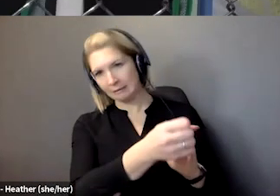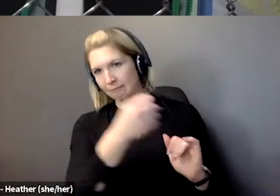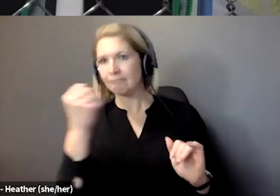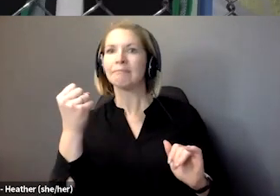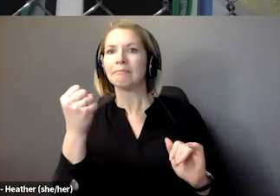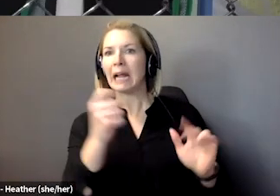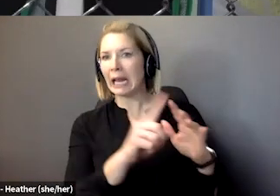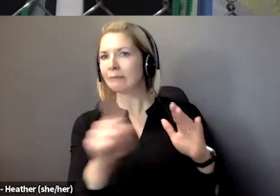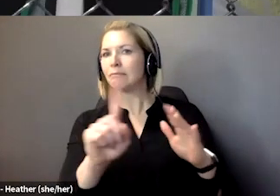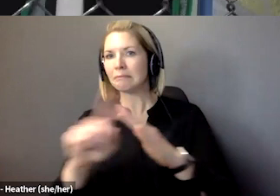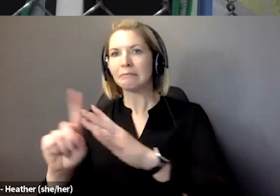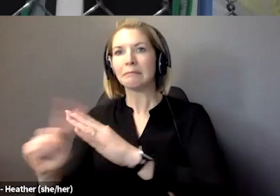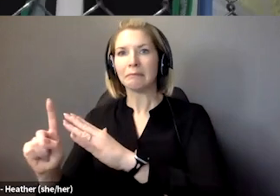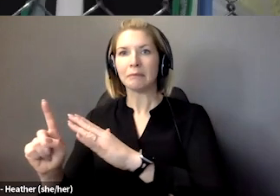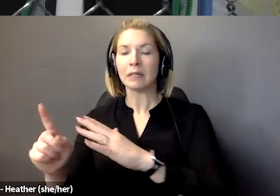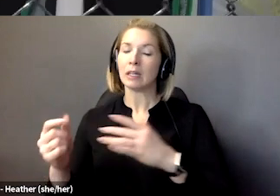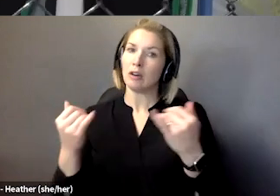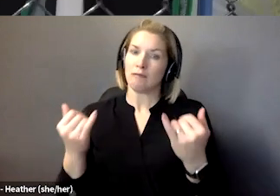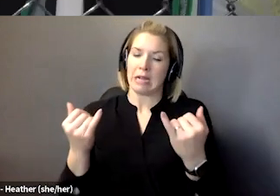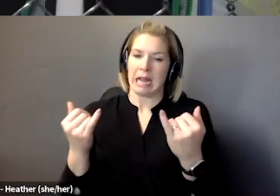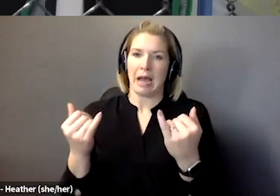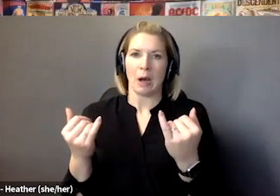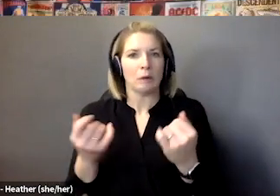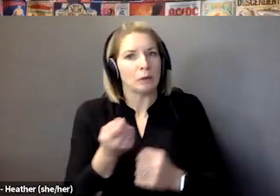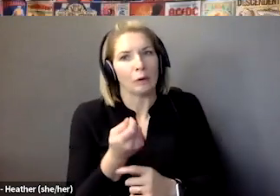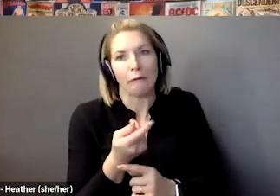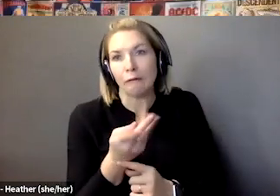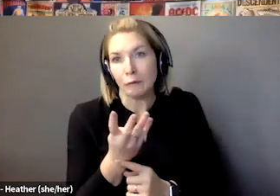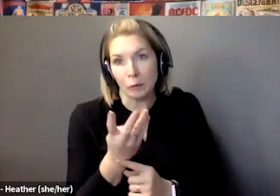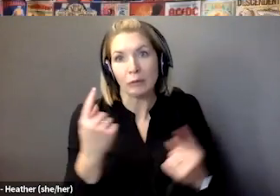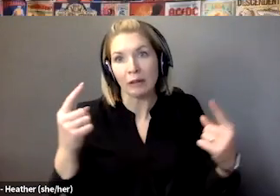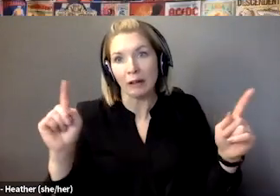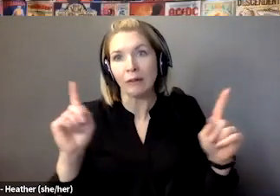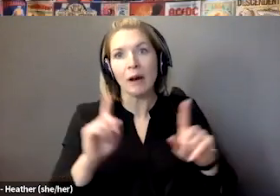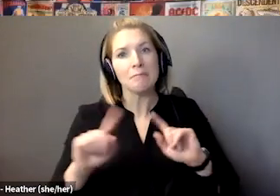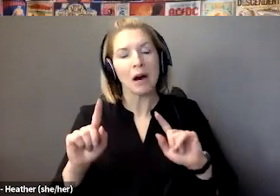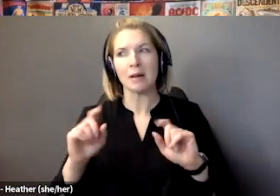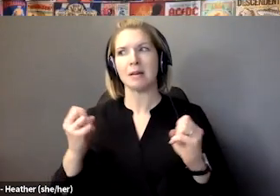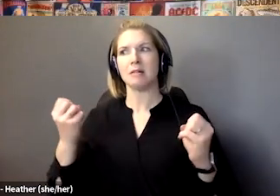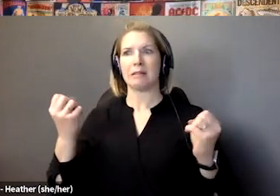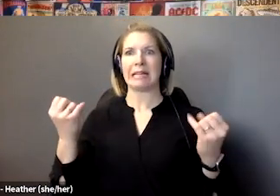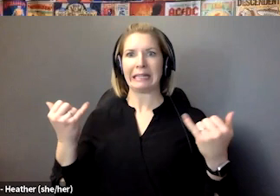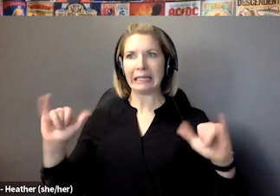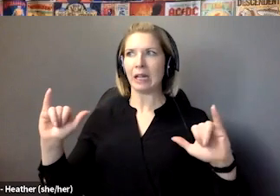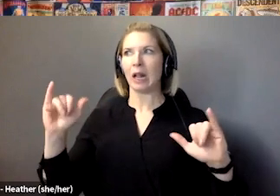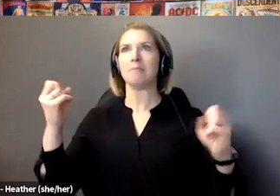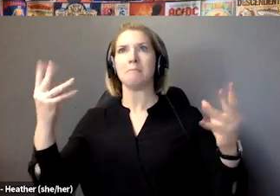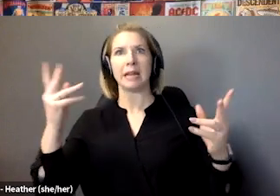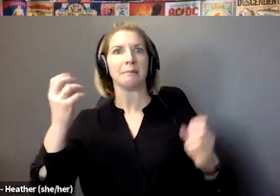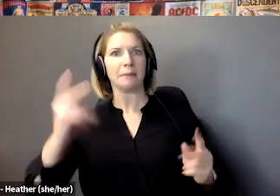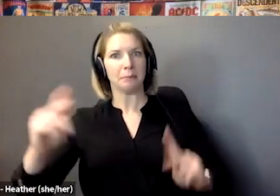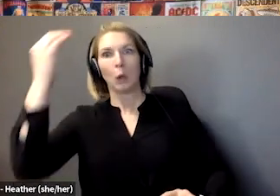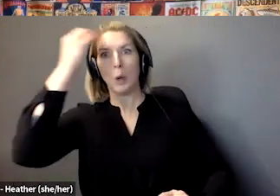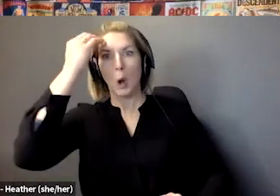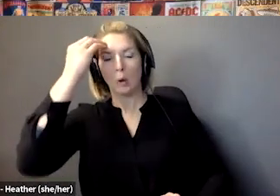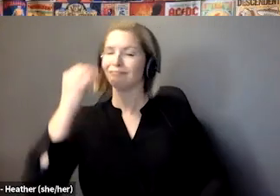it's very small scale and it's not recognized yet. Jonathan. now I live in my own apartment.